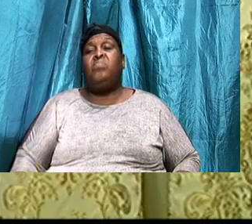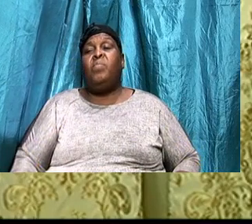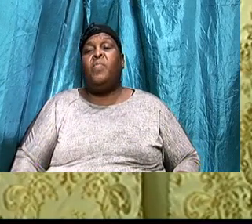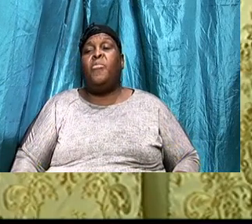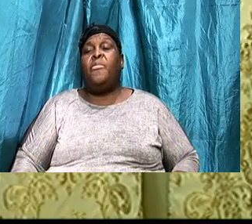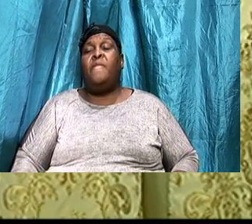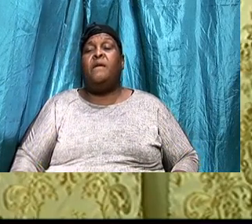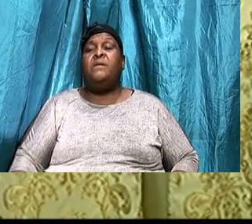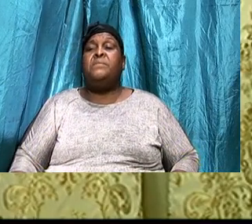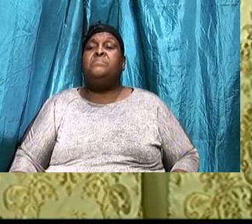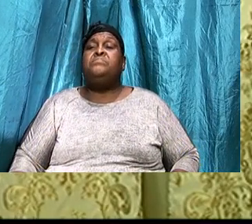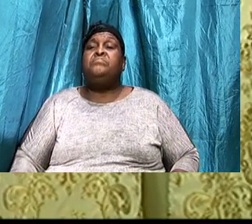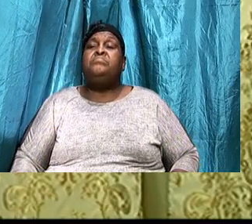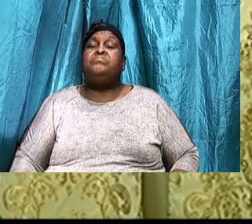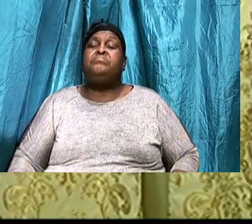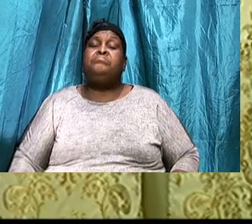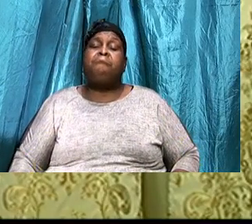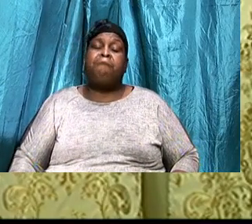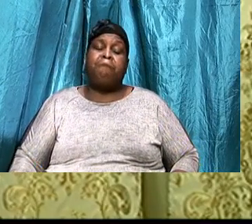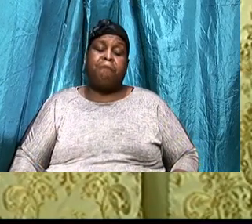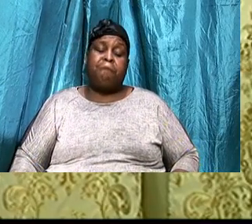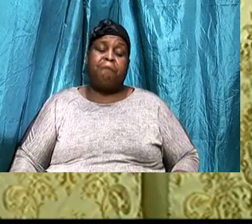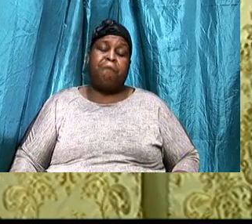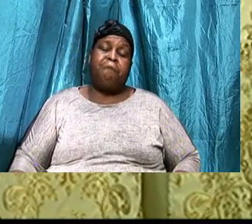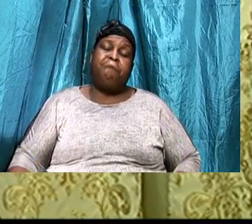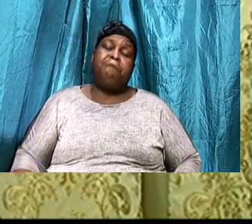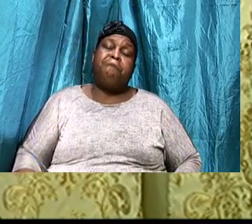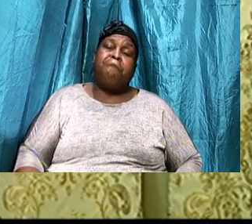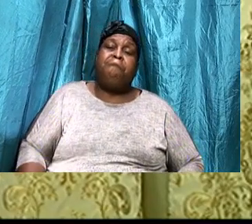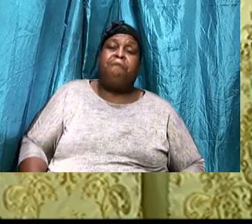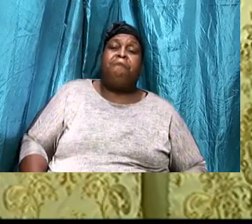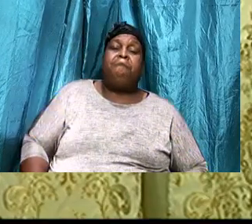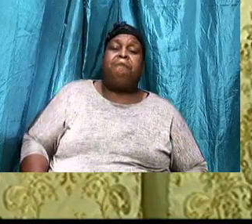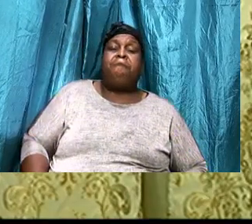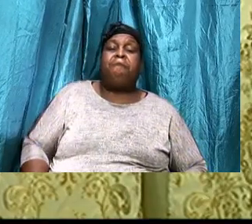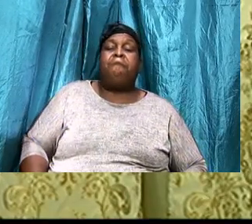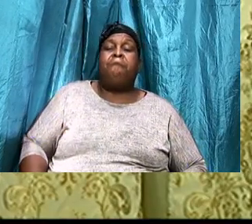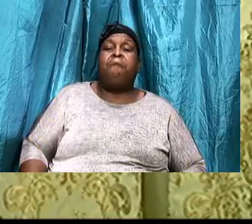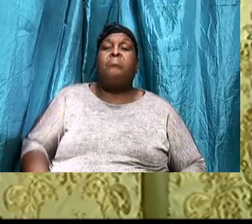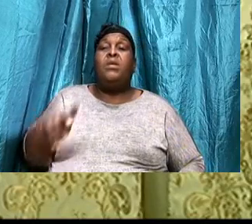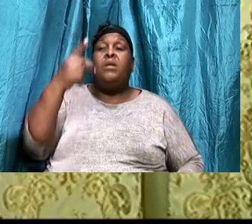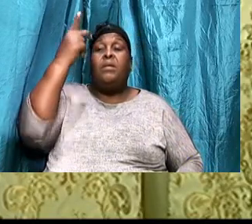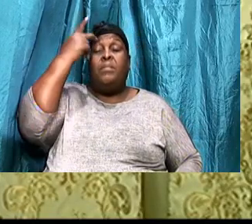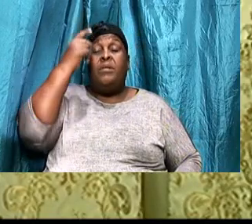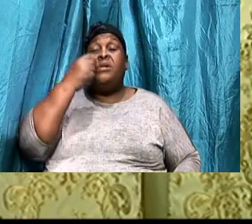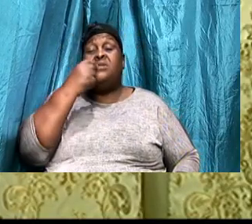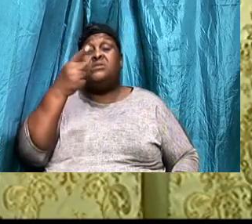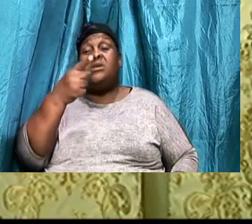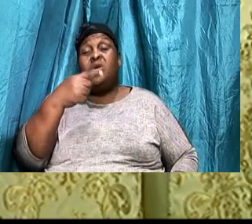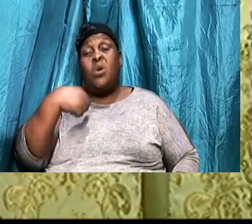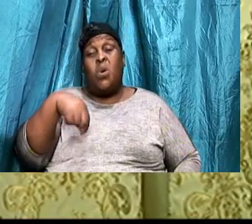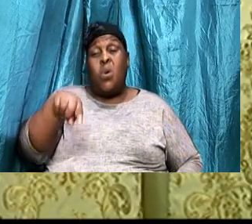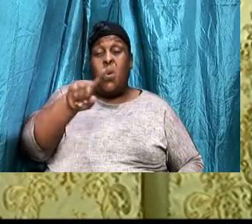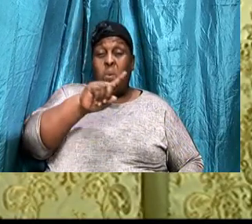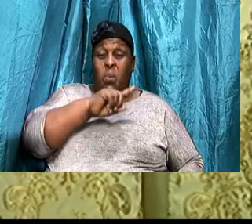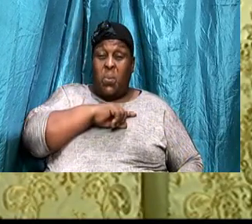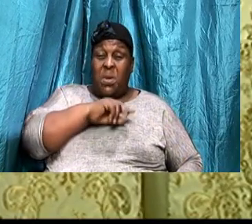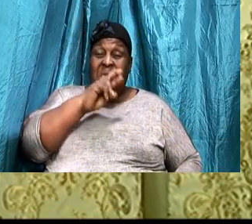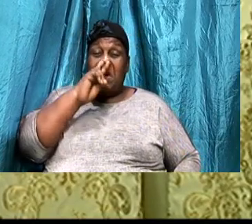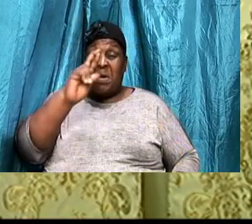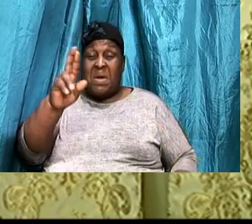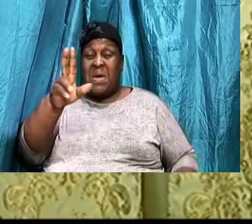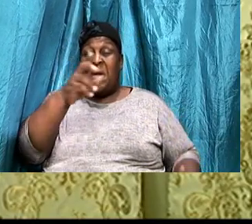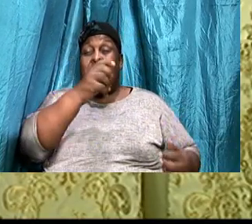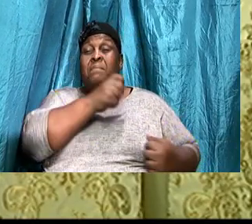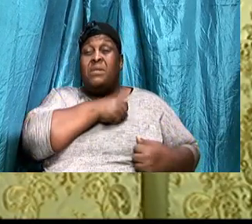5, If we go back, To 2nd Corinthians 5, Verse 20, Paul said, That we are, Ambassadors,